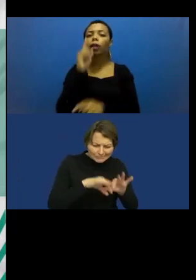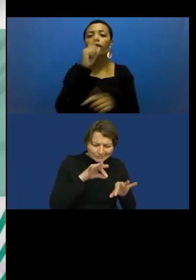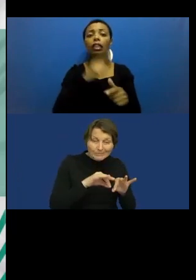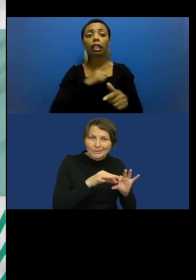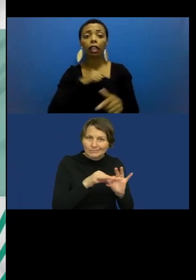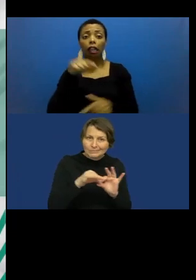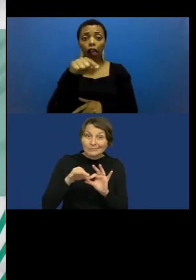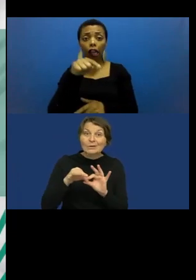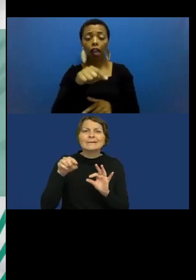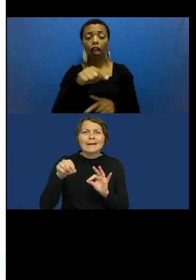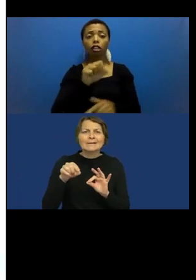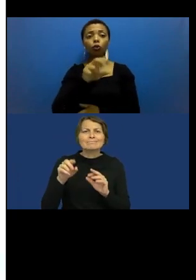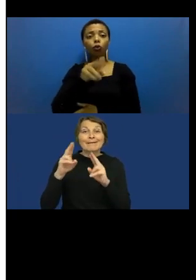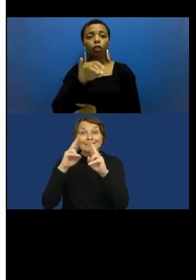level.